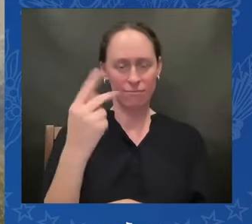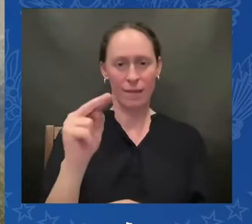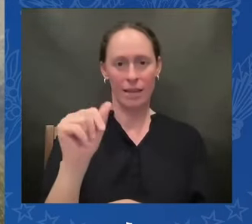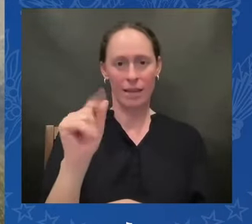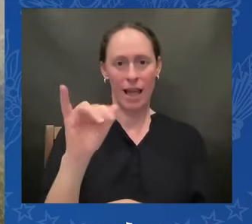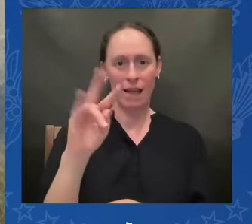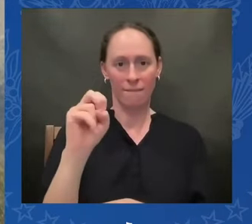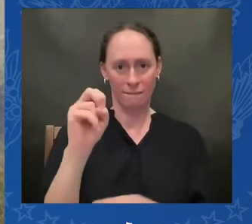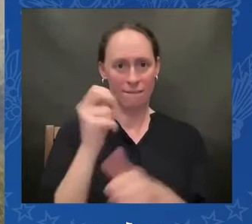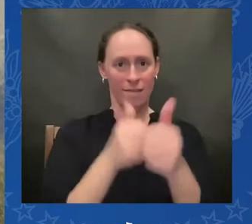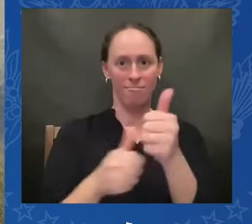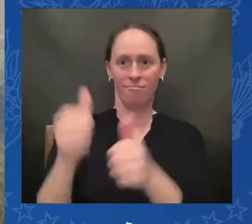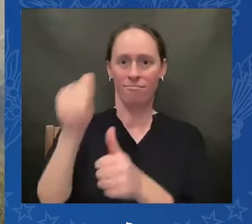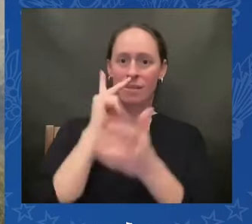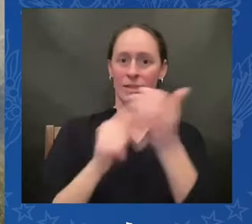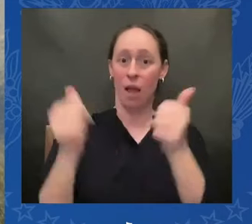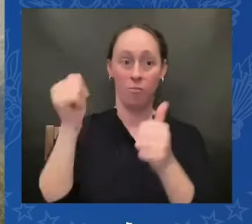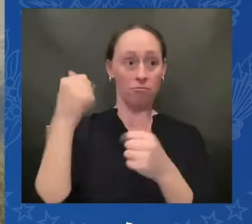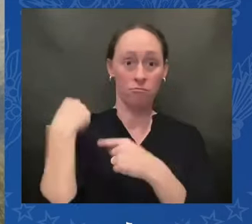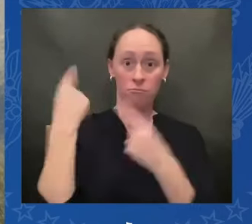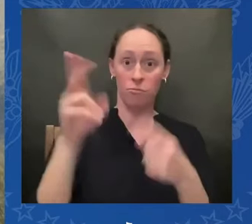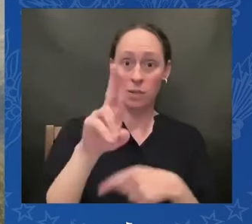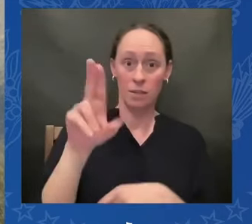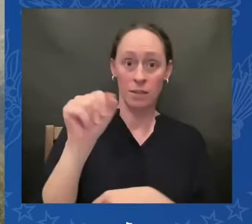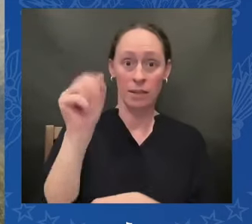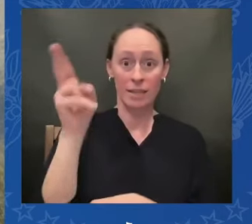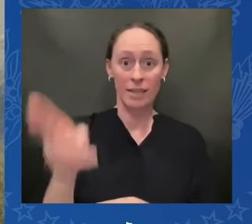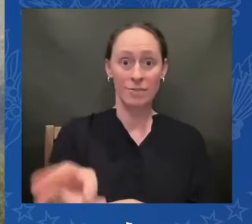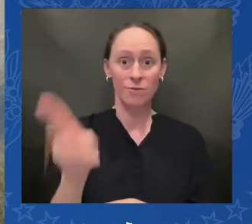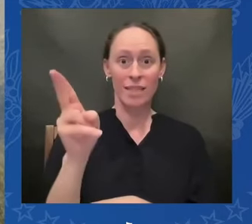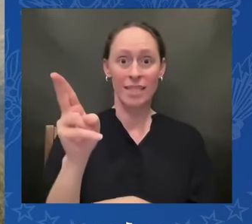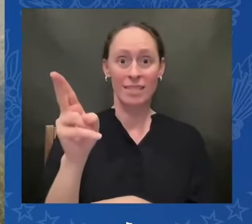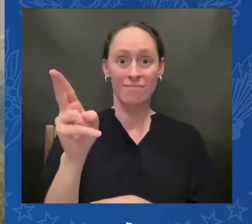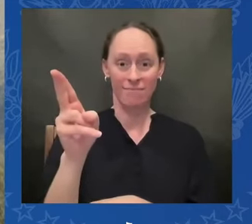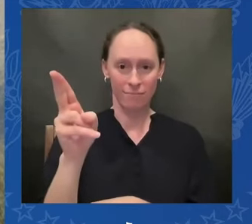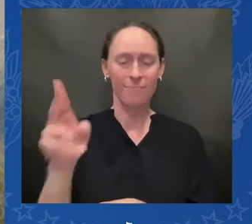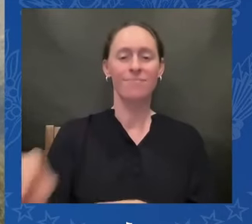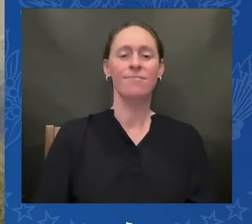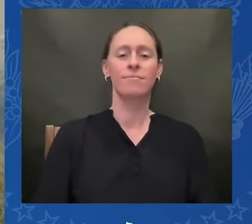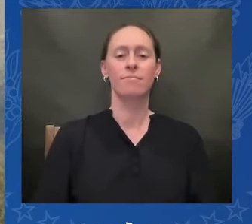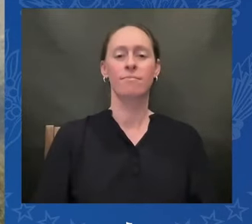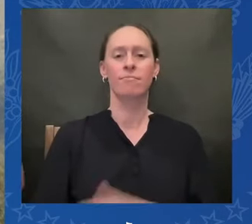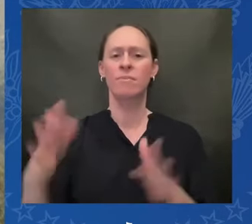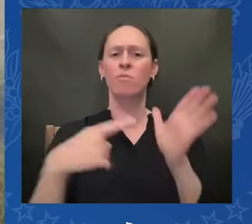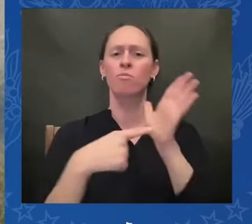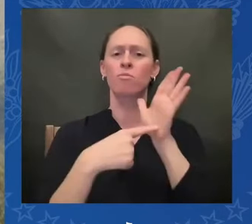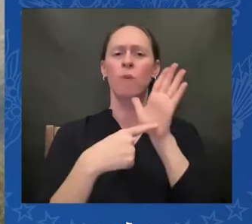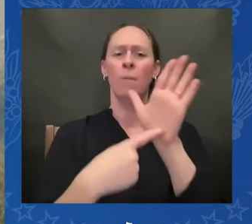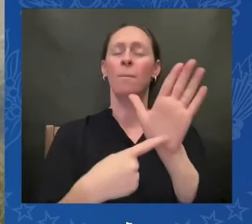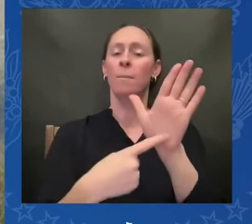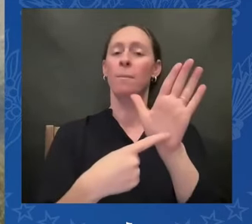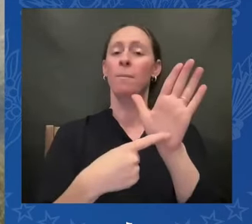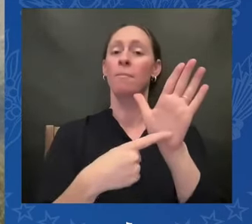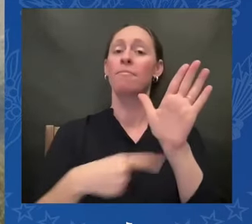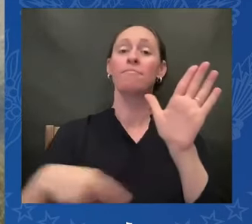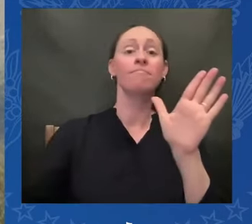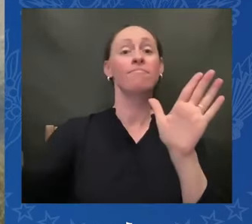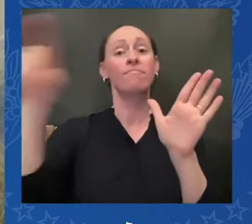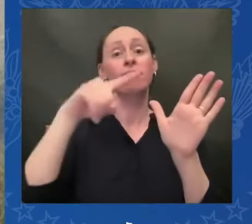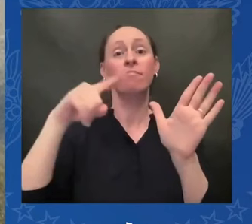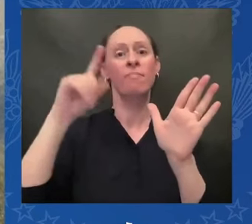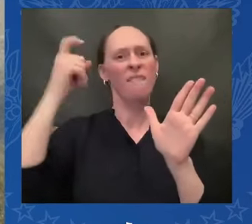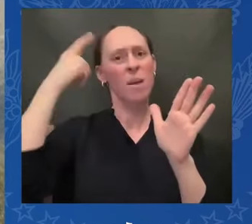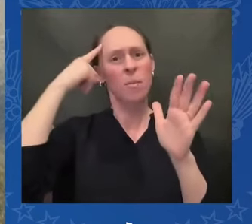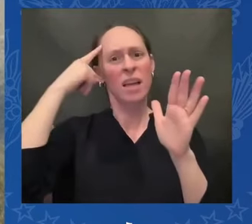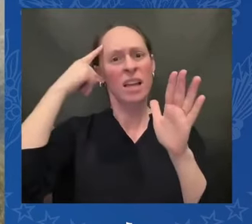a shining example of representation at the highest levels of our government that brings a sense of hope